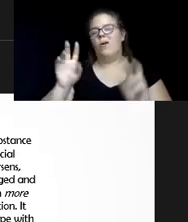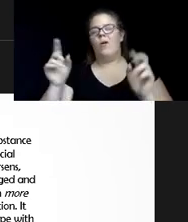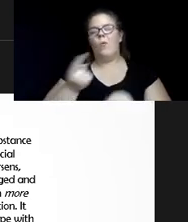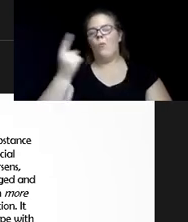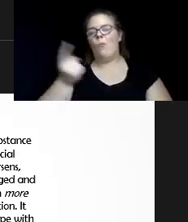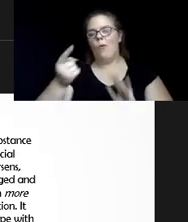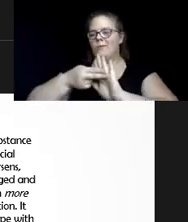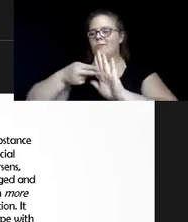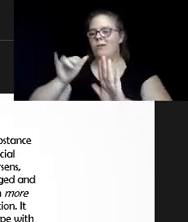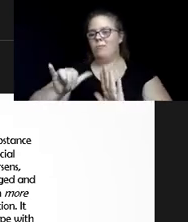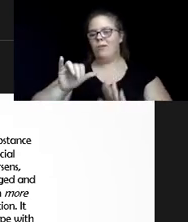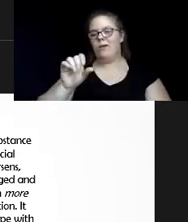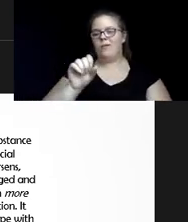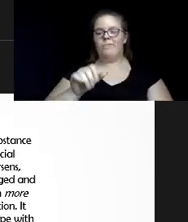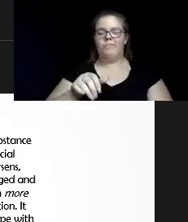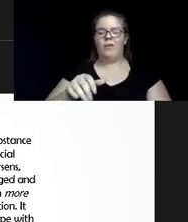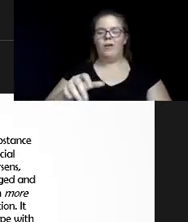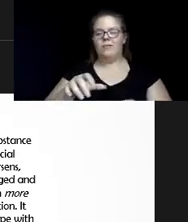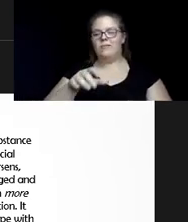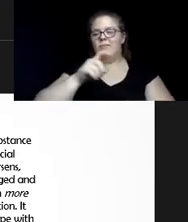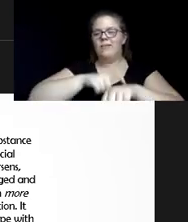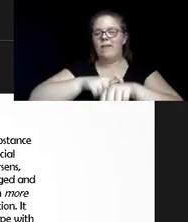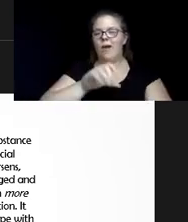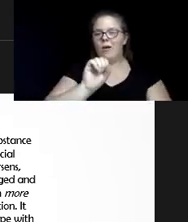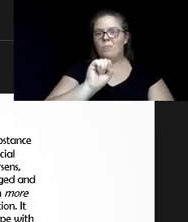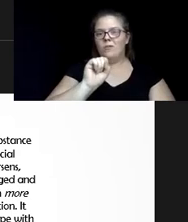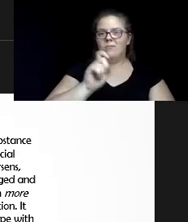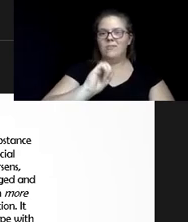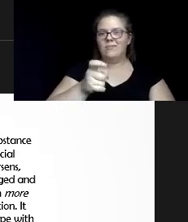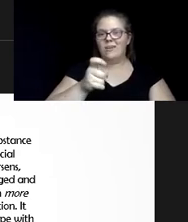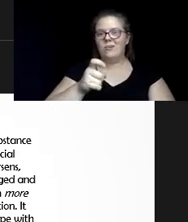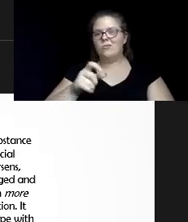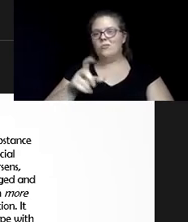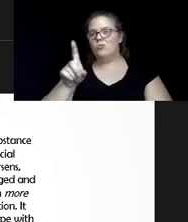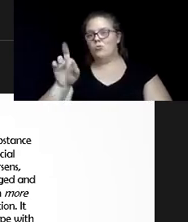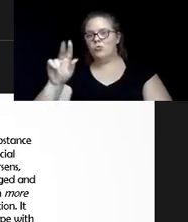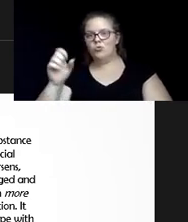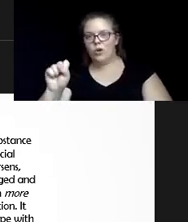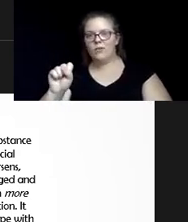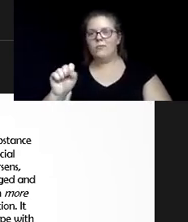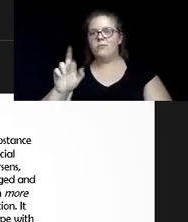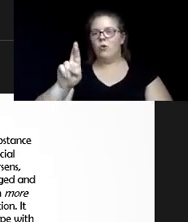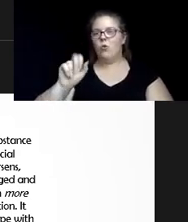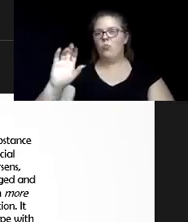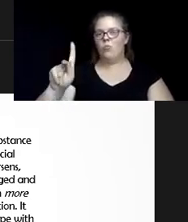of sex, drugs, and rock and roll, right? There was a normalization of drug use around that time.